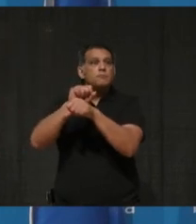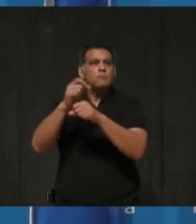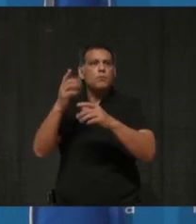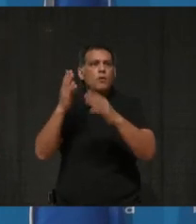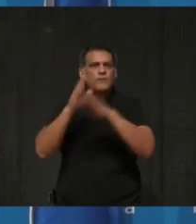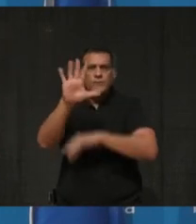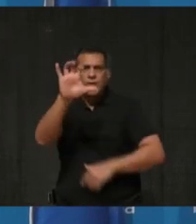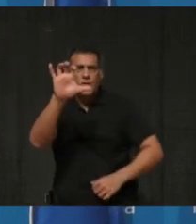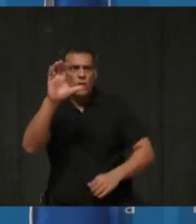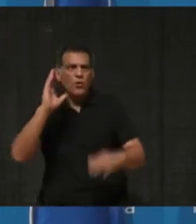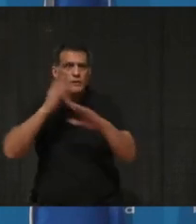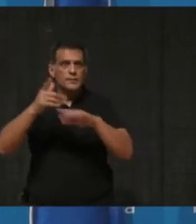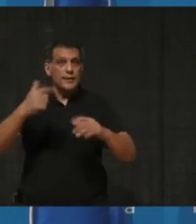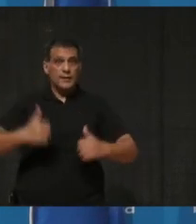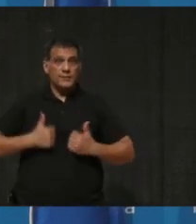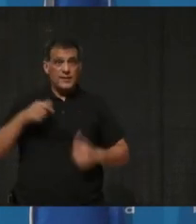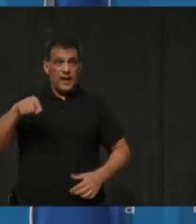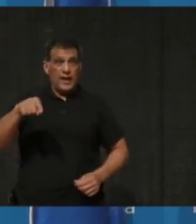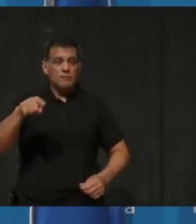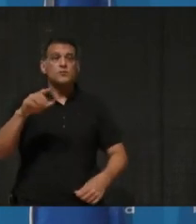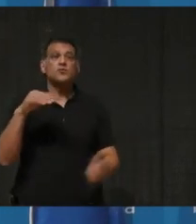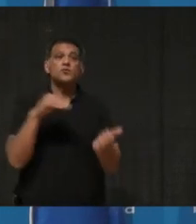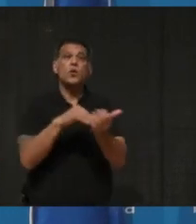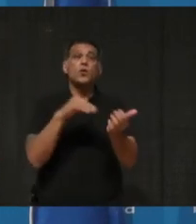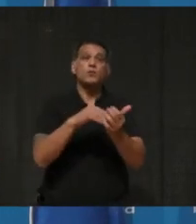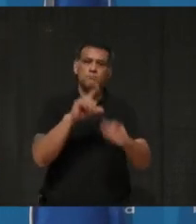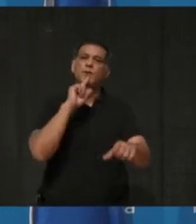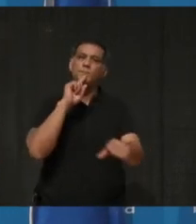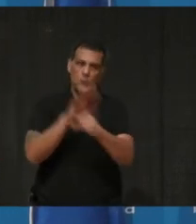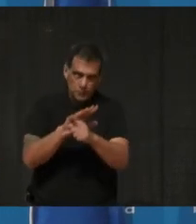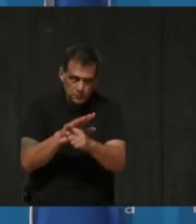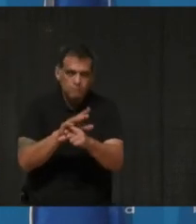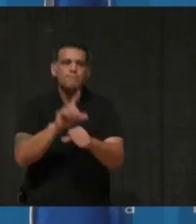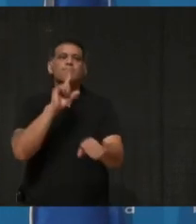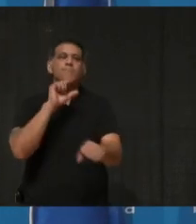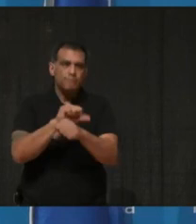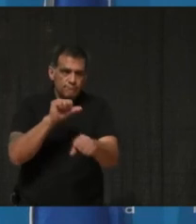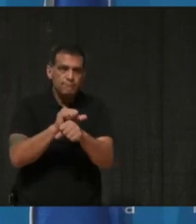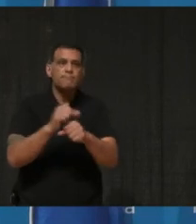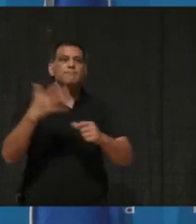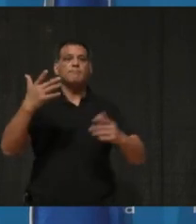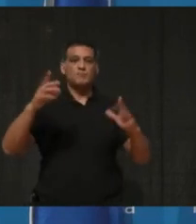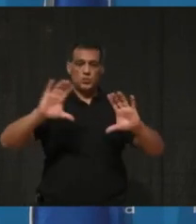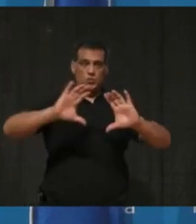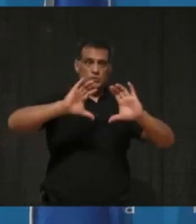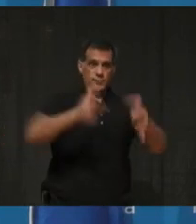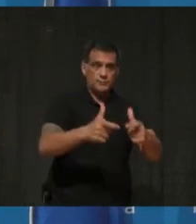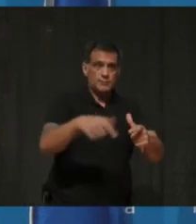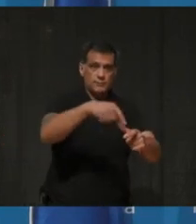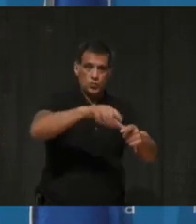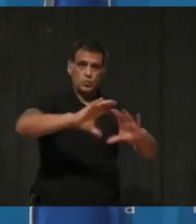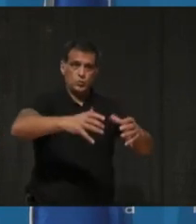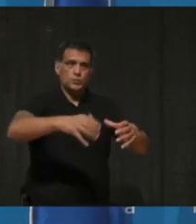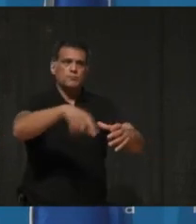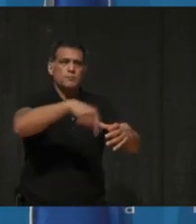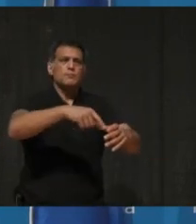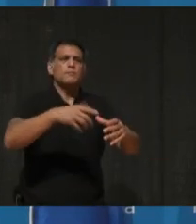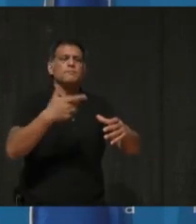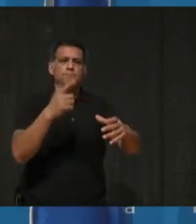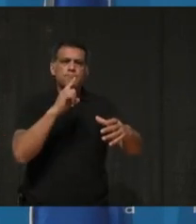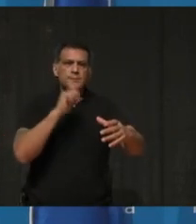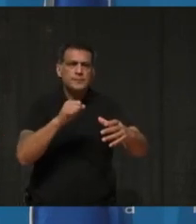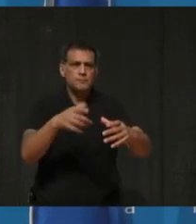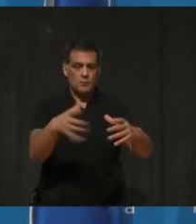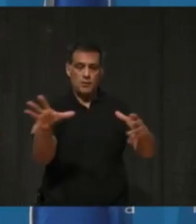who lived there, and Dr. Lowe has confirmed that Public Health was able to contain the cluster, with only three additional people